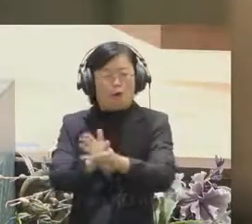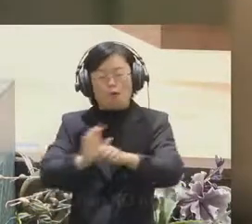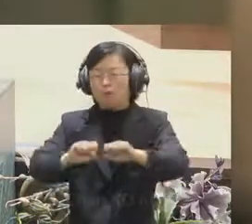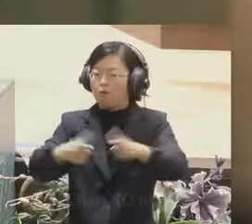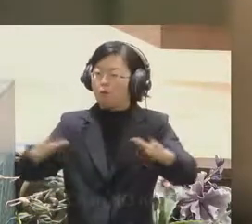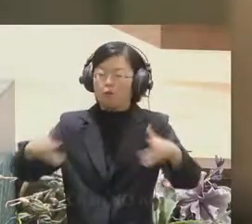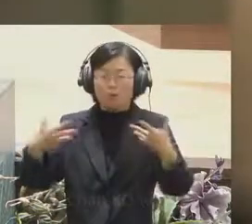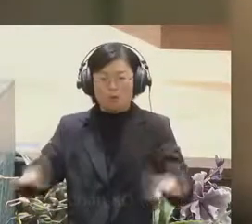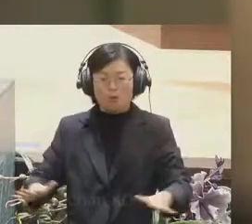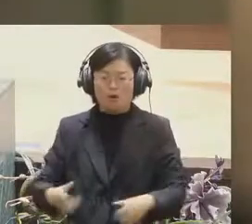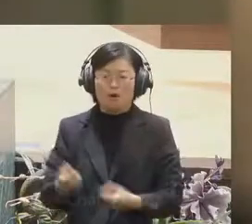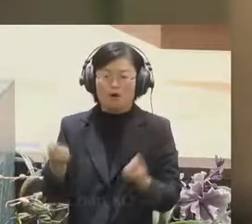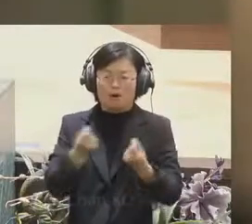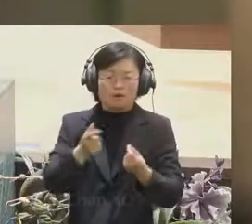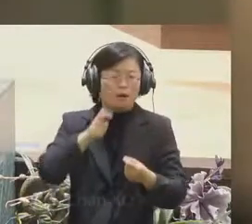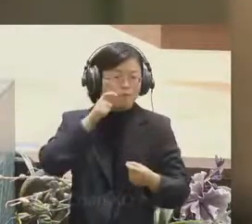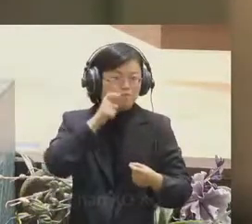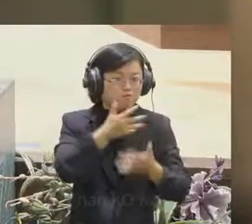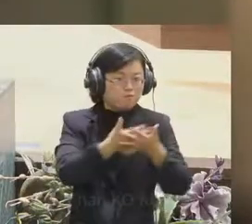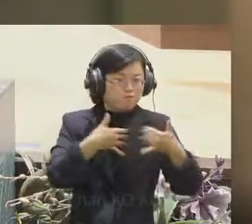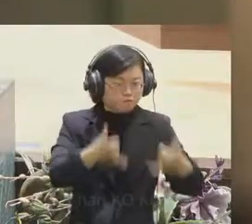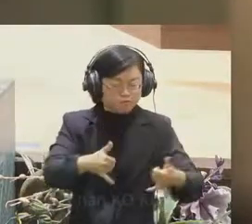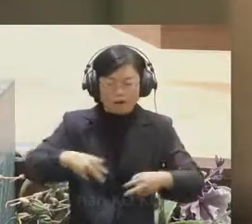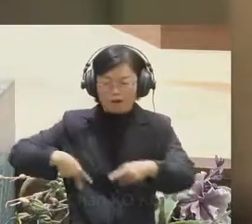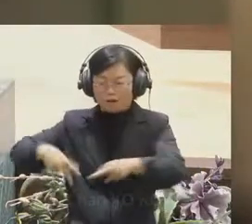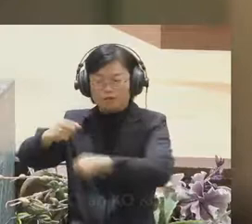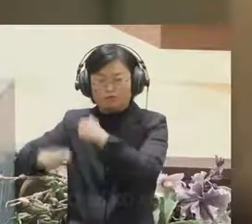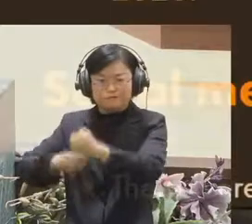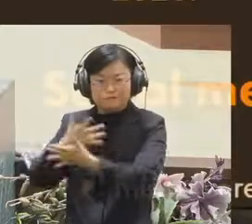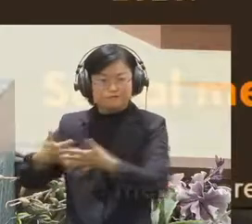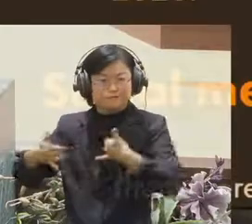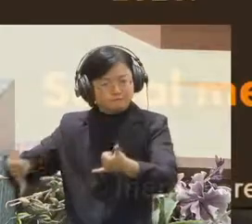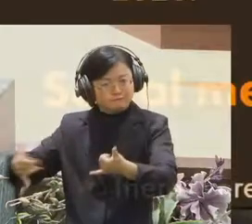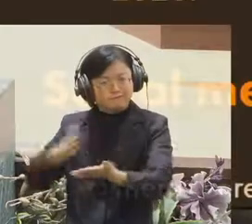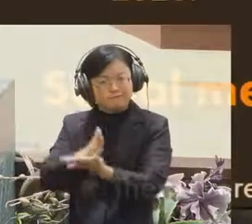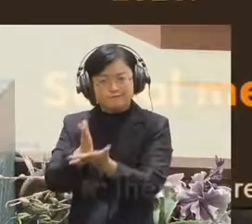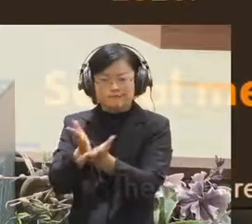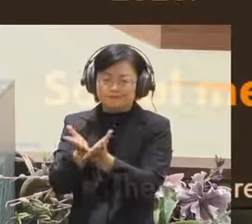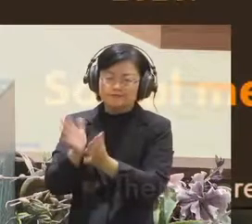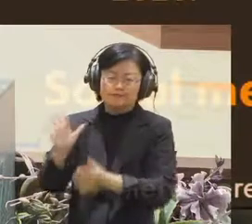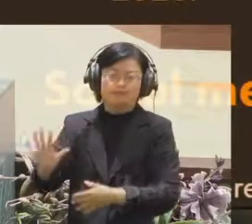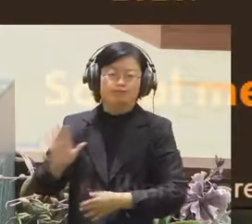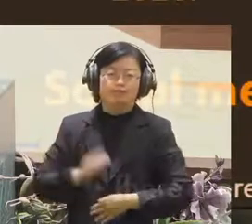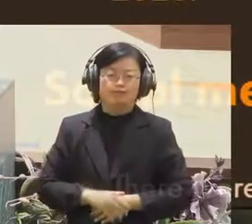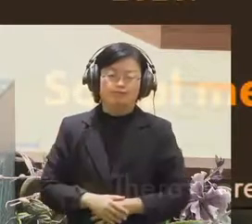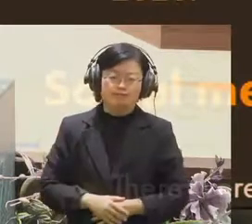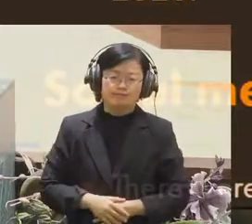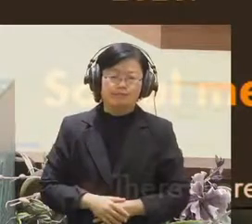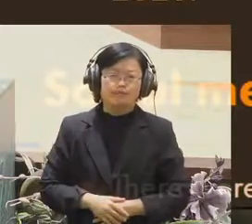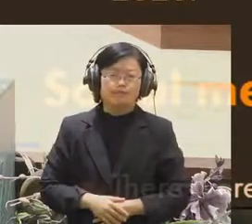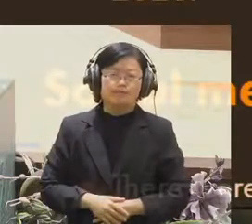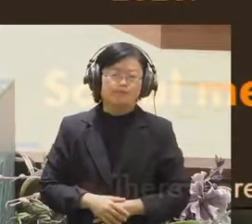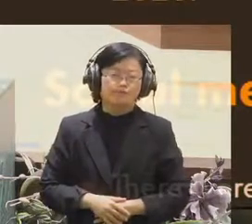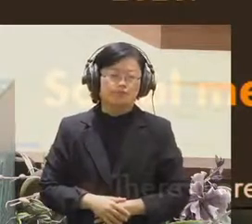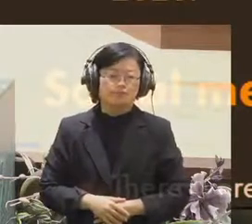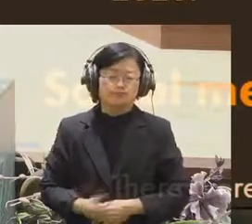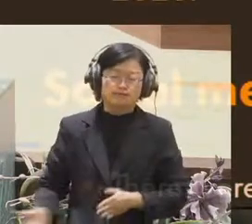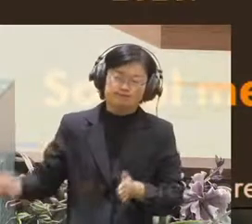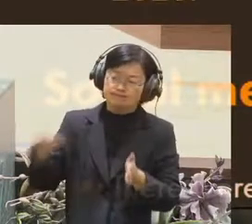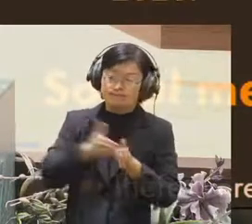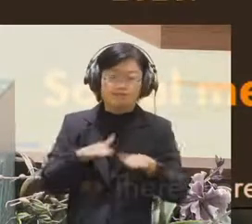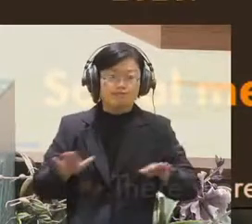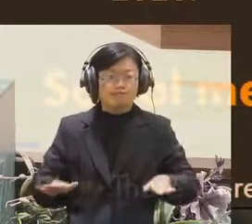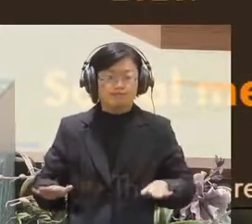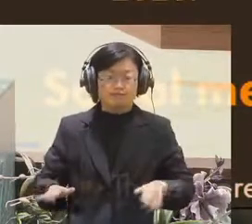service to Myanmar people peopleand there are about 20 millionor probably